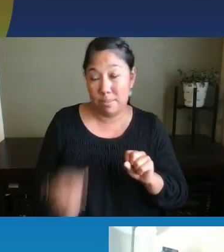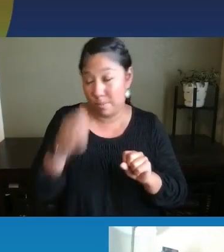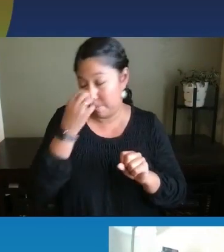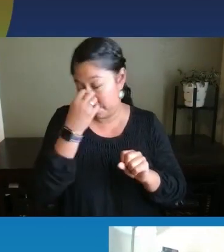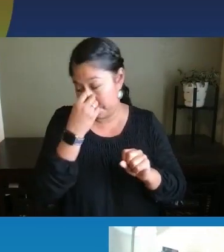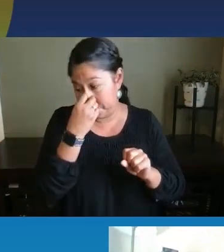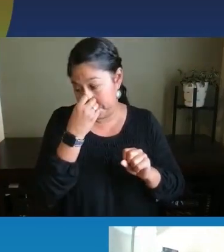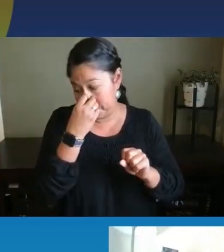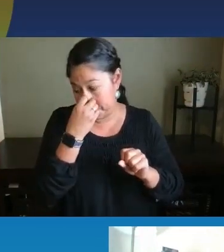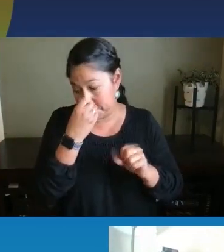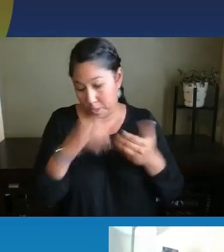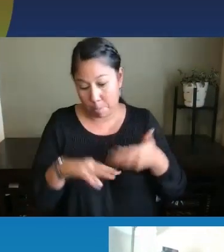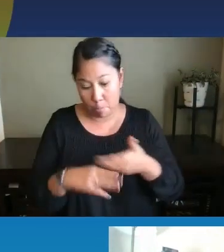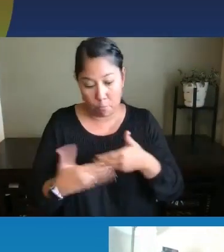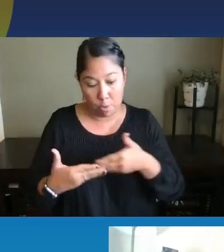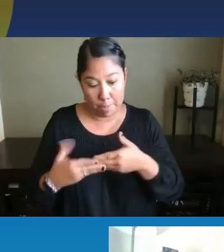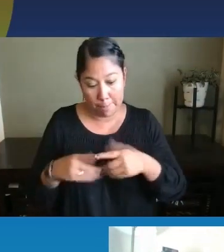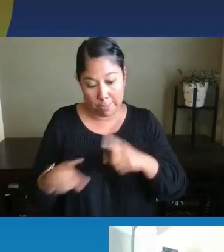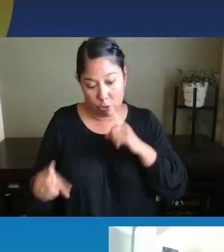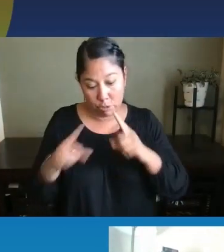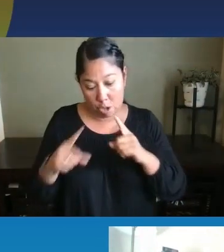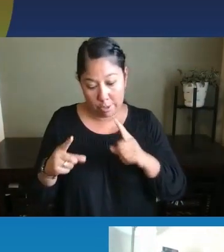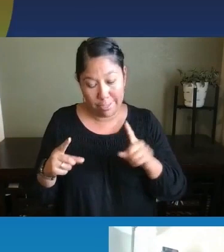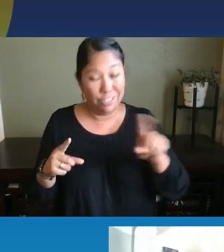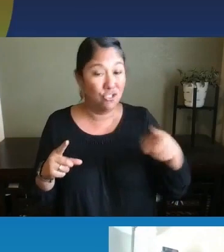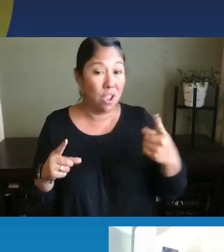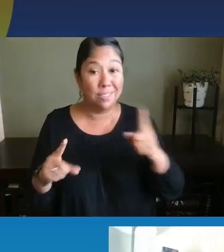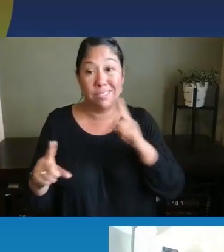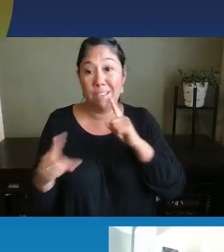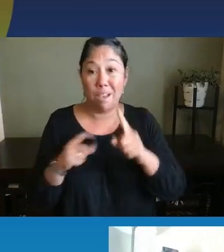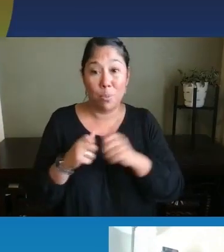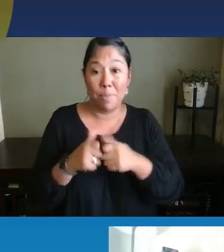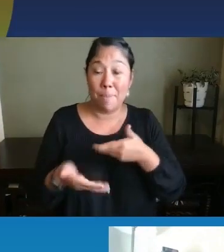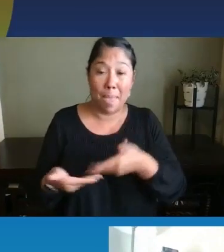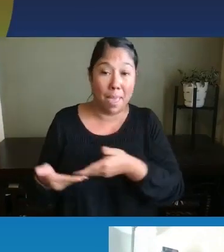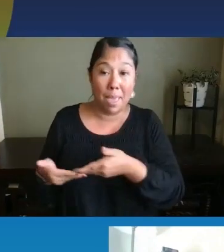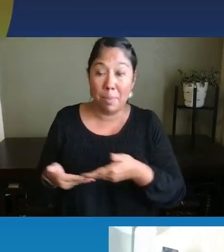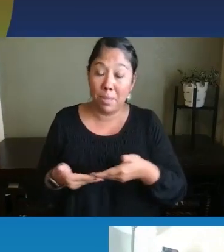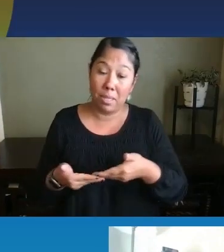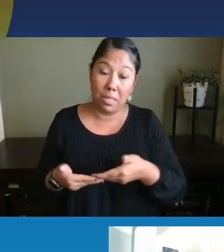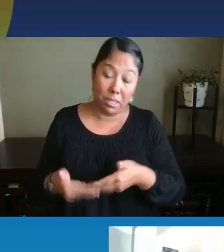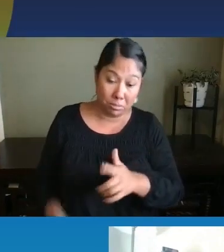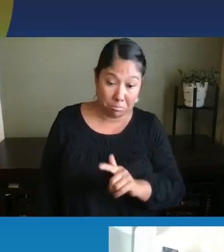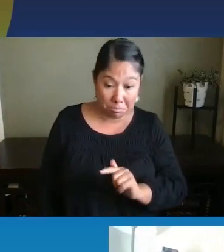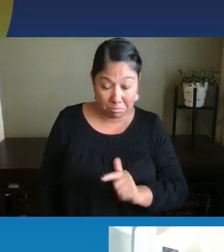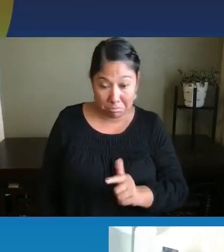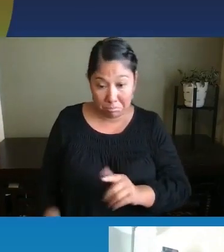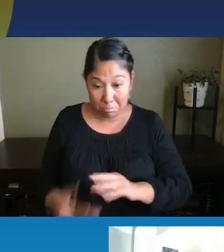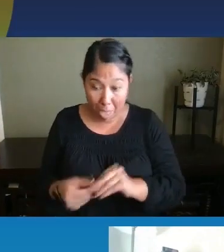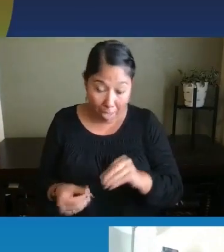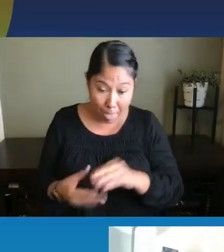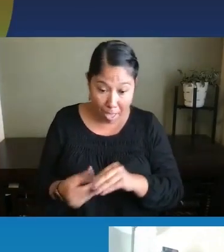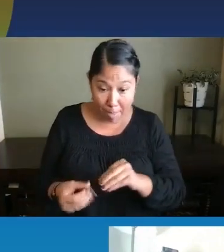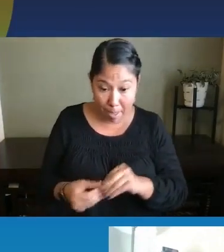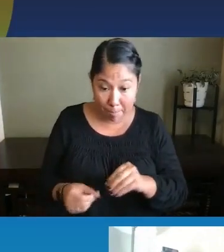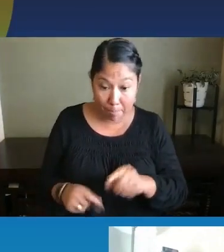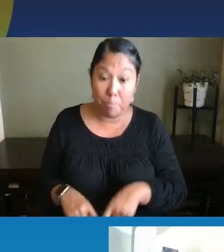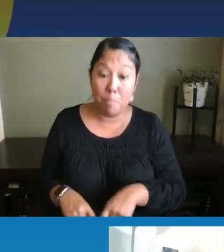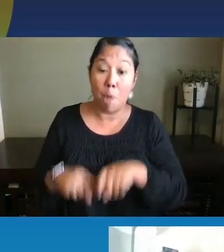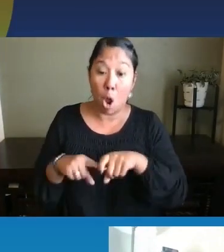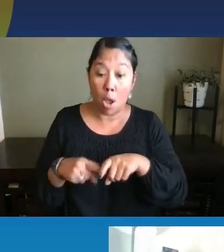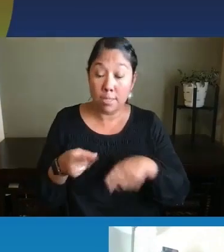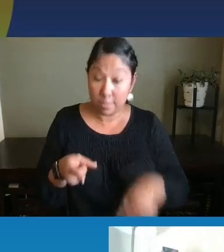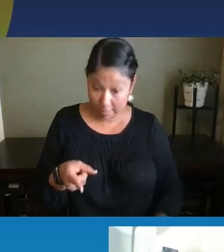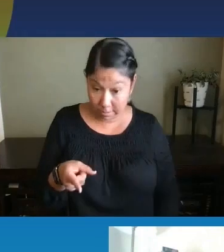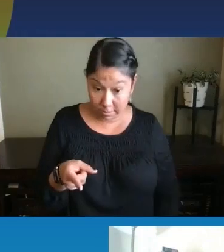before babies are talking, just talking to the baby and kind of allowing that pause where they would respond. And even